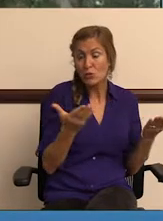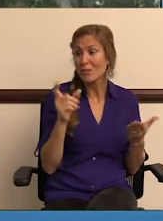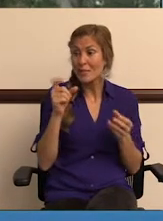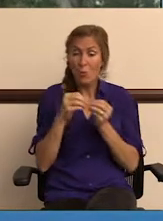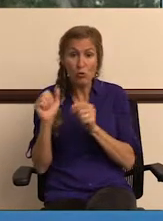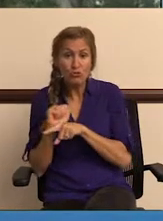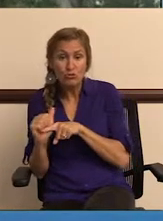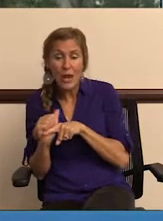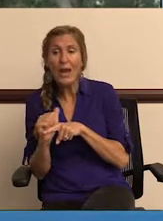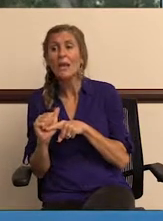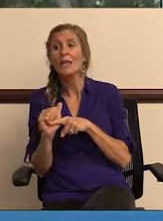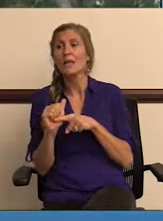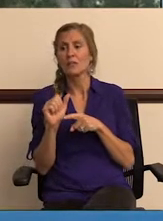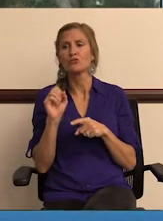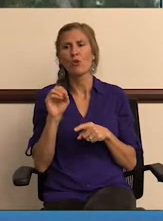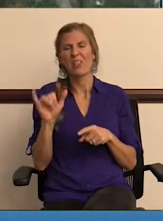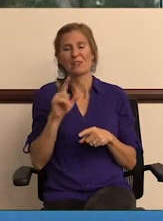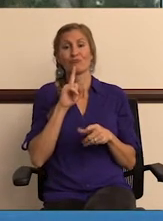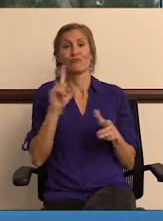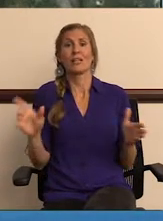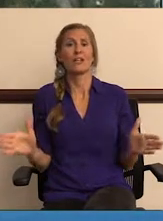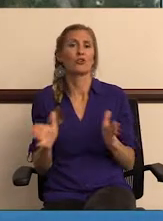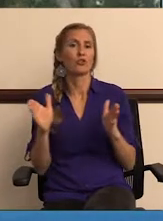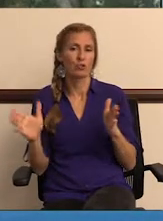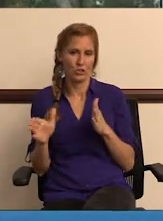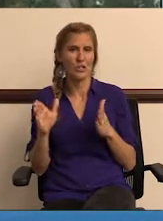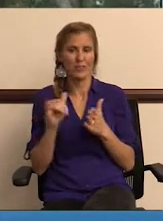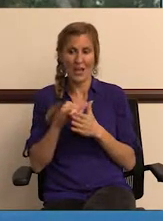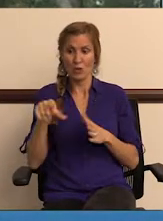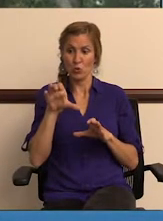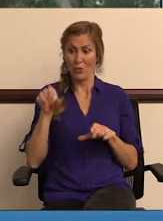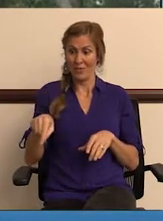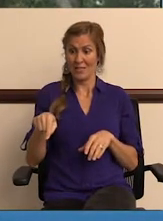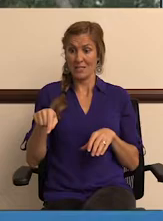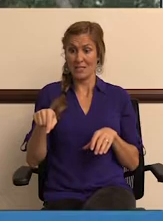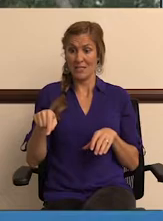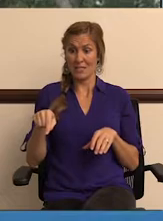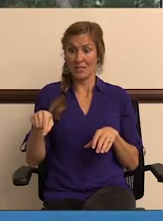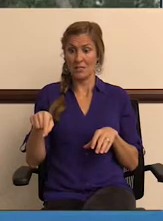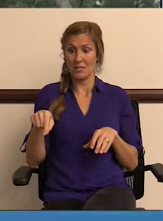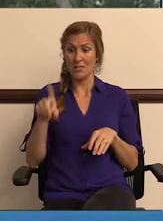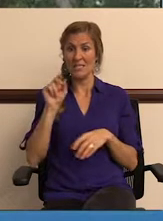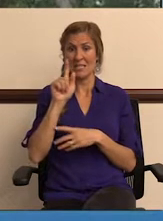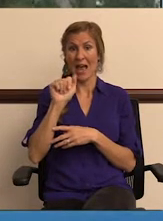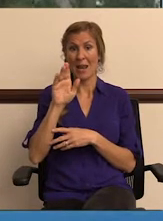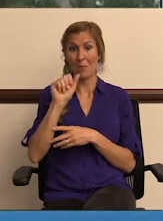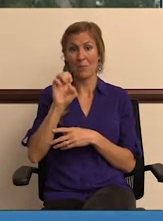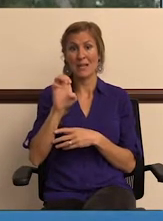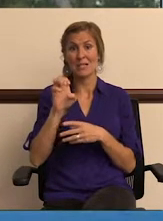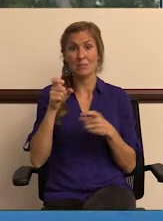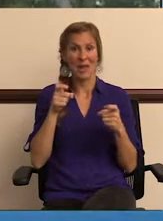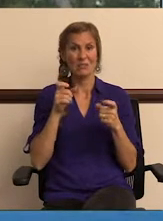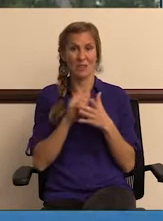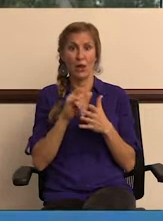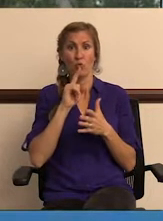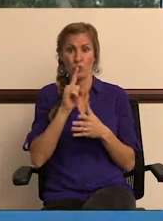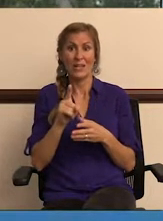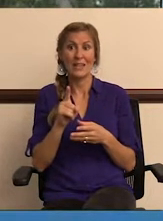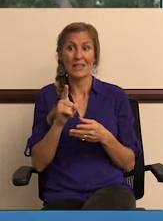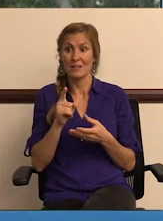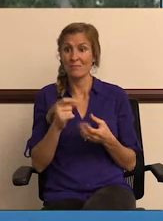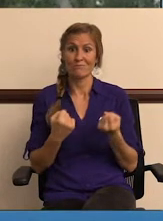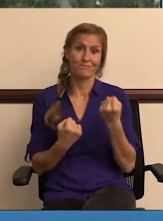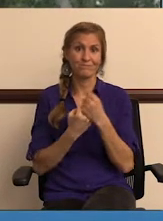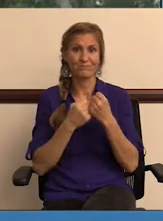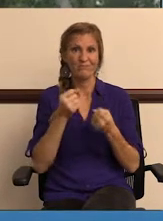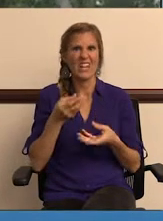more resources, more training. So that's really encouraging that we're doing this performance and database management that really